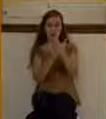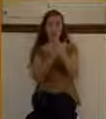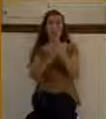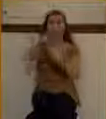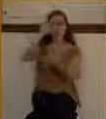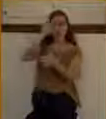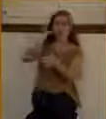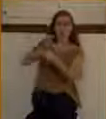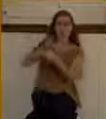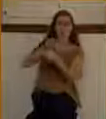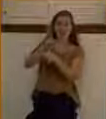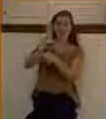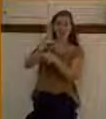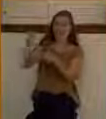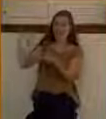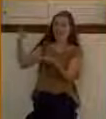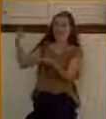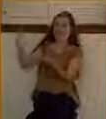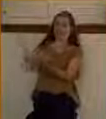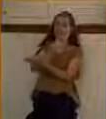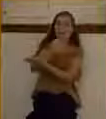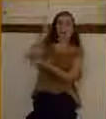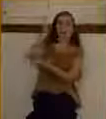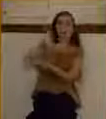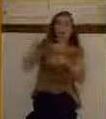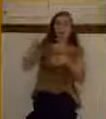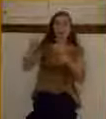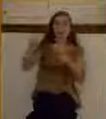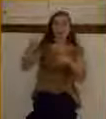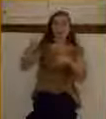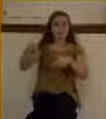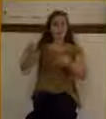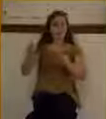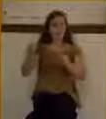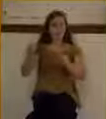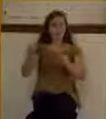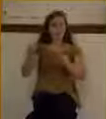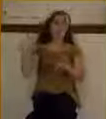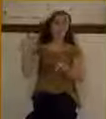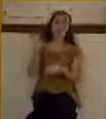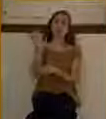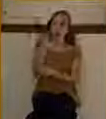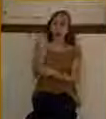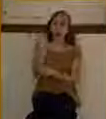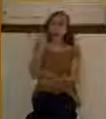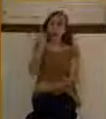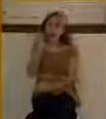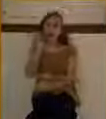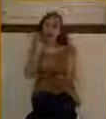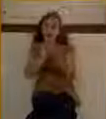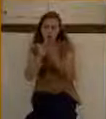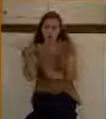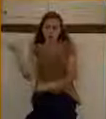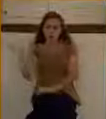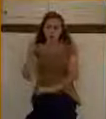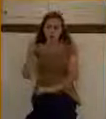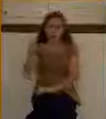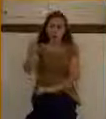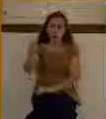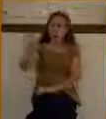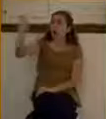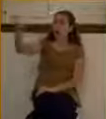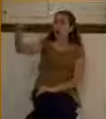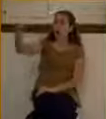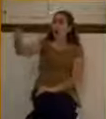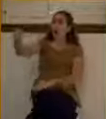opportunities. That's what we see here. When Bartimaeus heard that it was Jesus of Nazareth, he cries out.